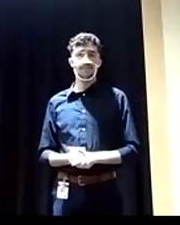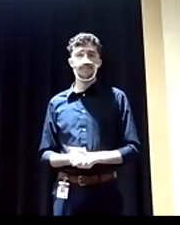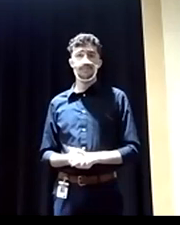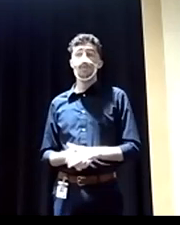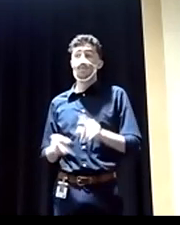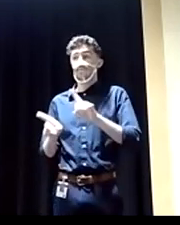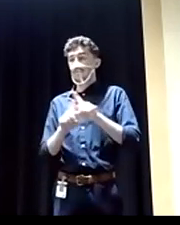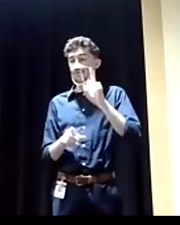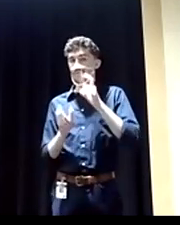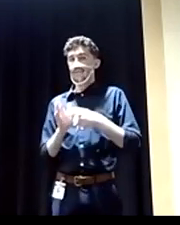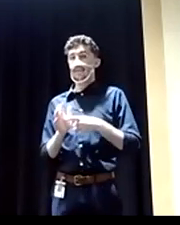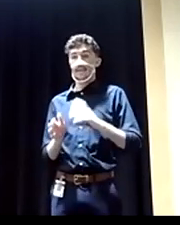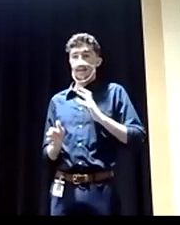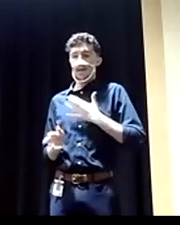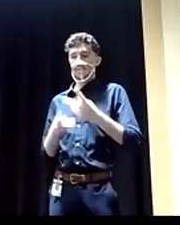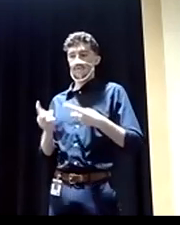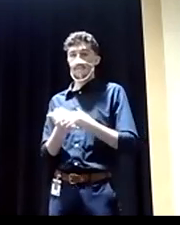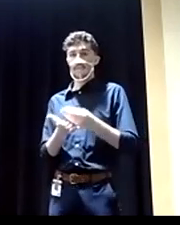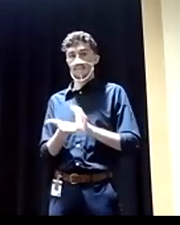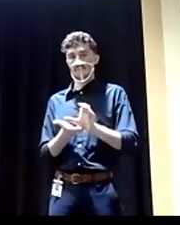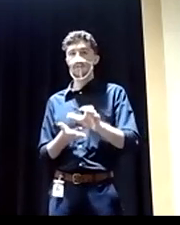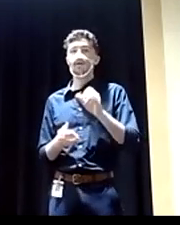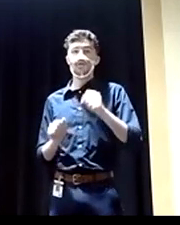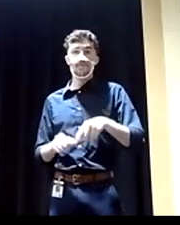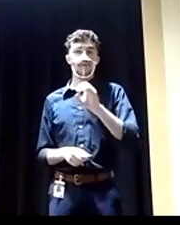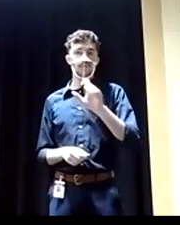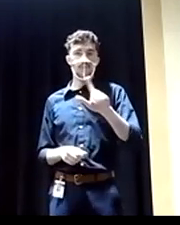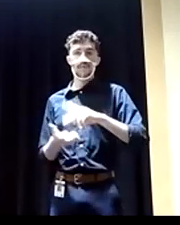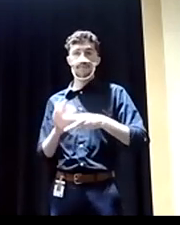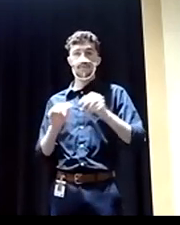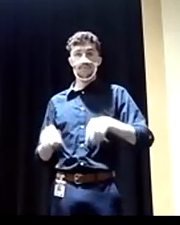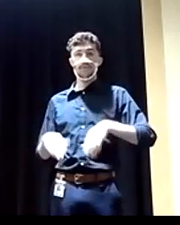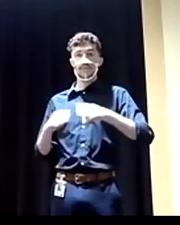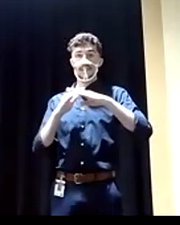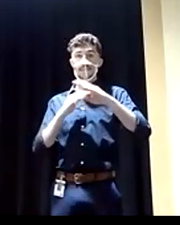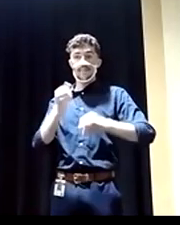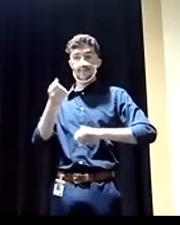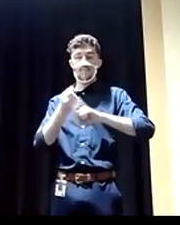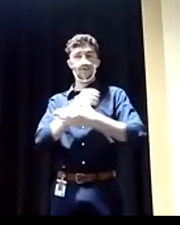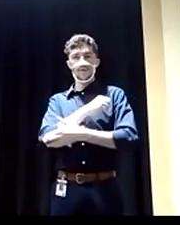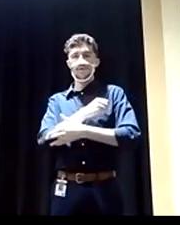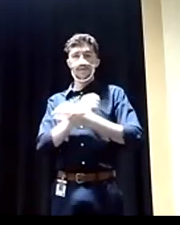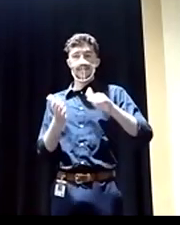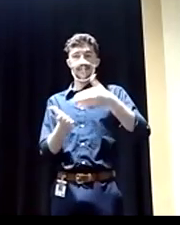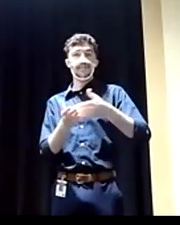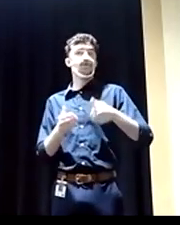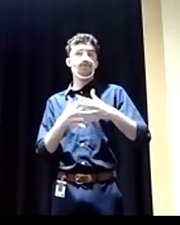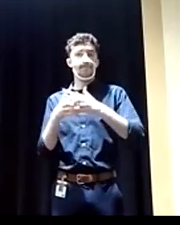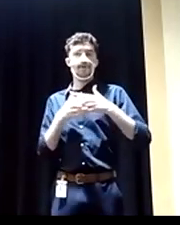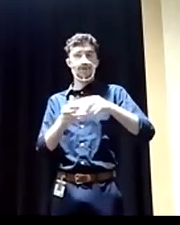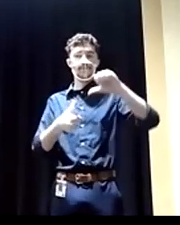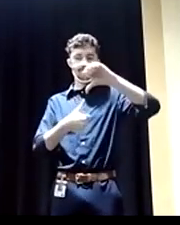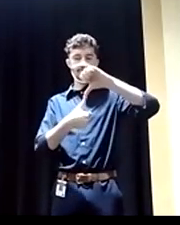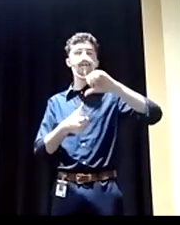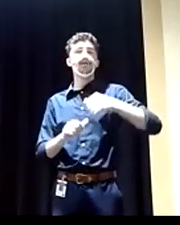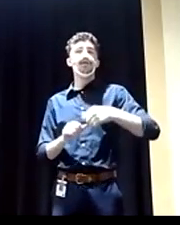seen our aid be a tool to stabilize countries in Central America, where the Vice President